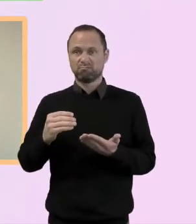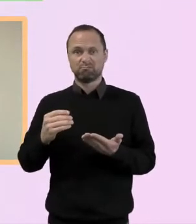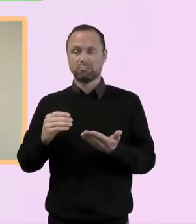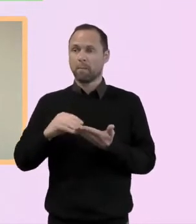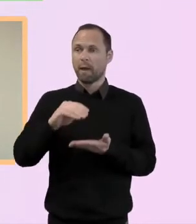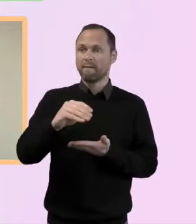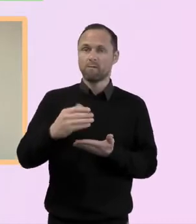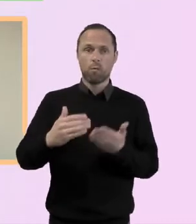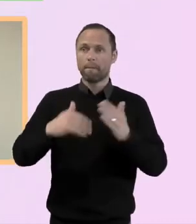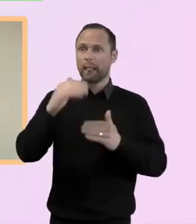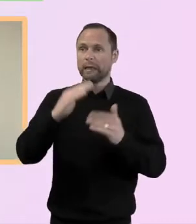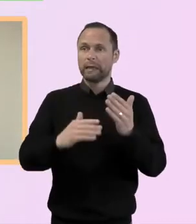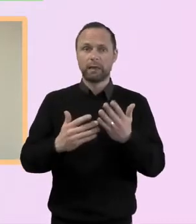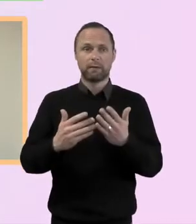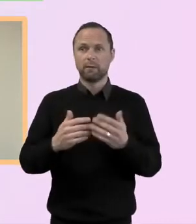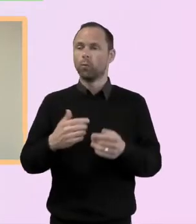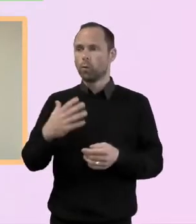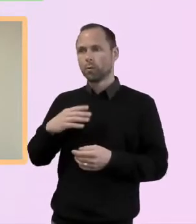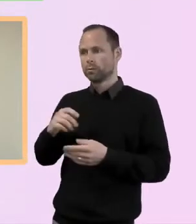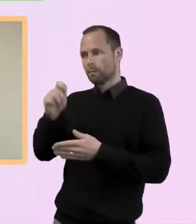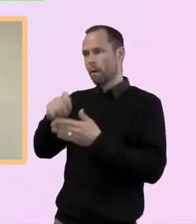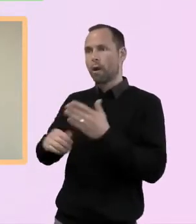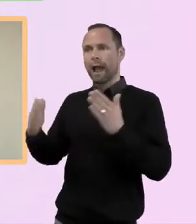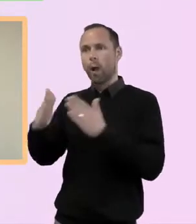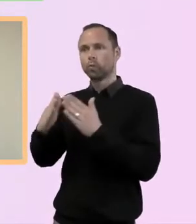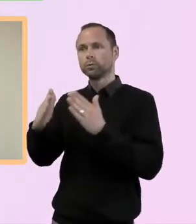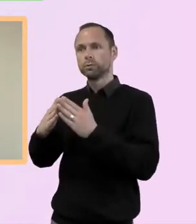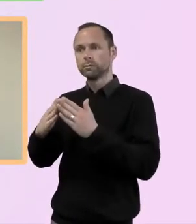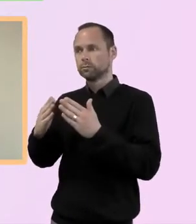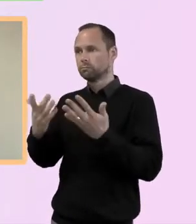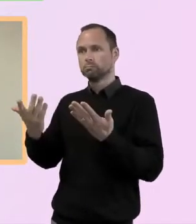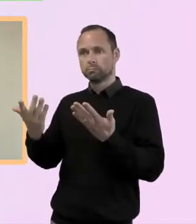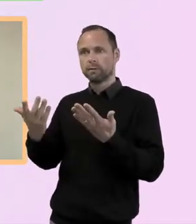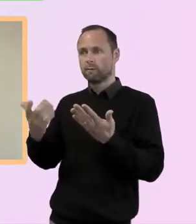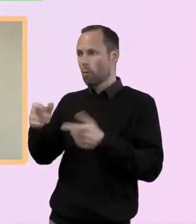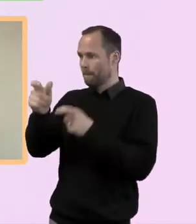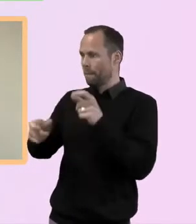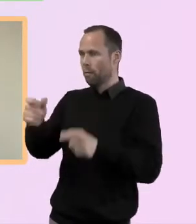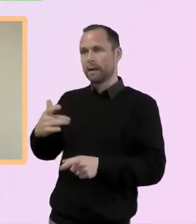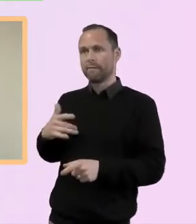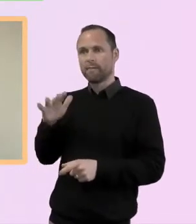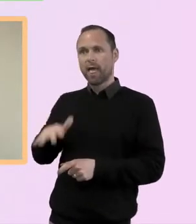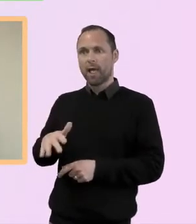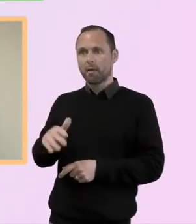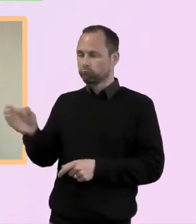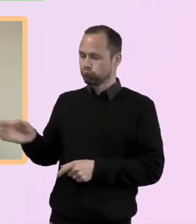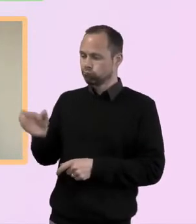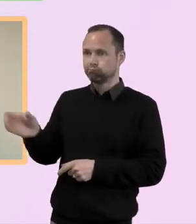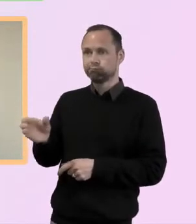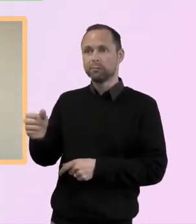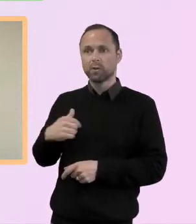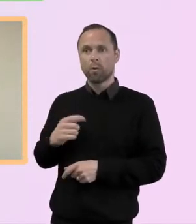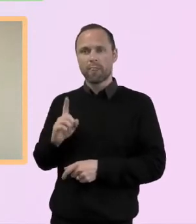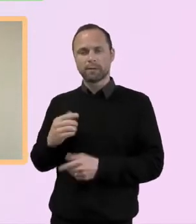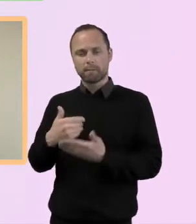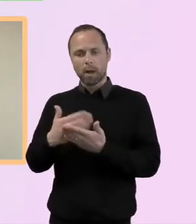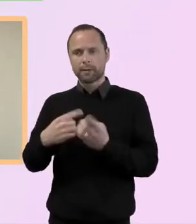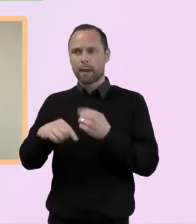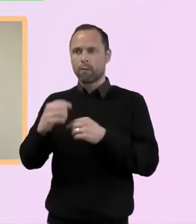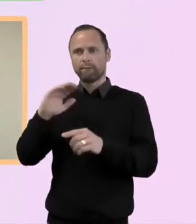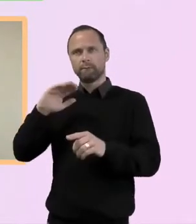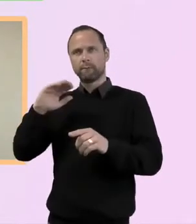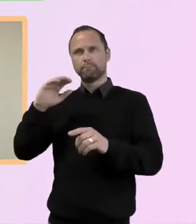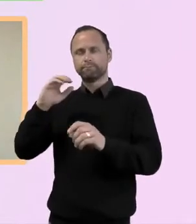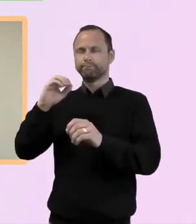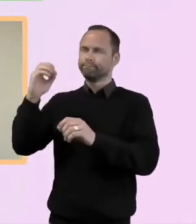prioritize housing for people. So, and that's kind of at the heart of our, of our, of our sense here. So actually the,